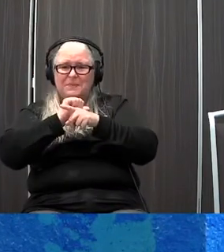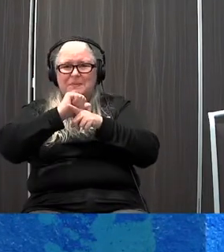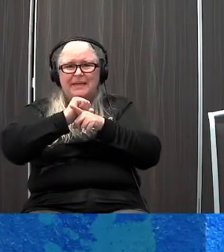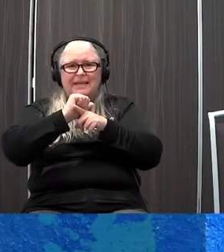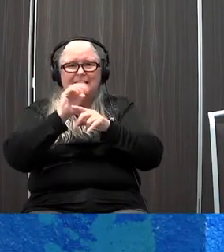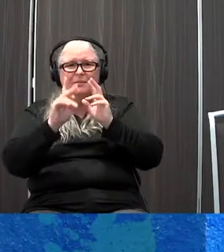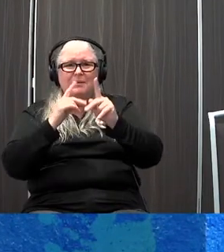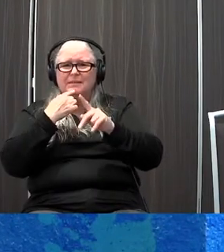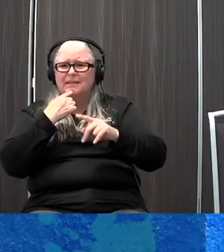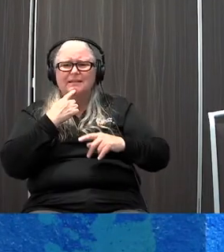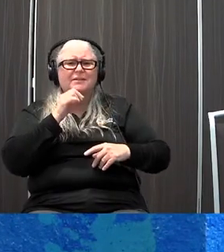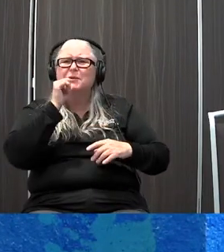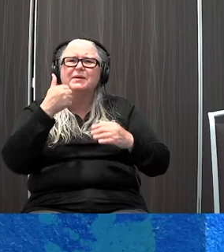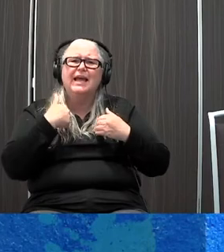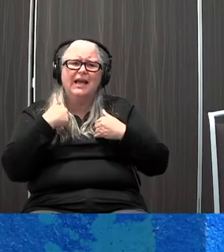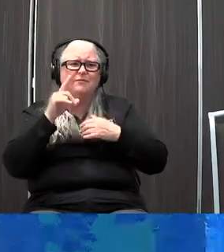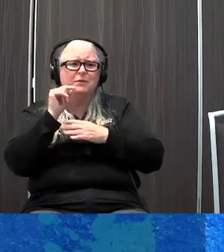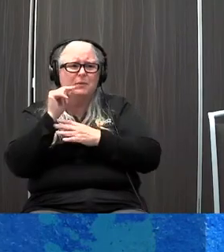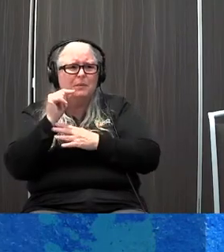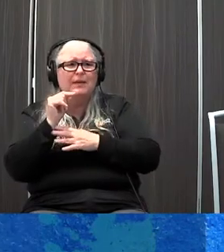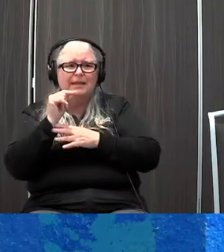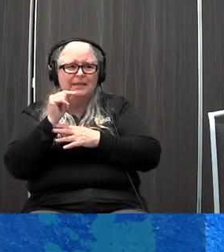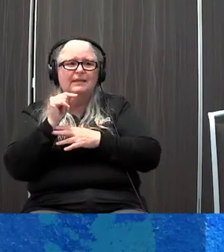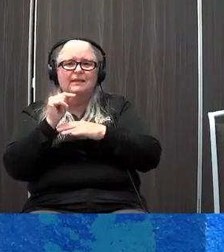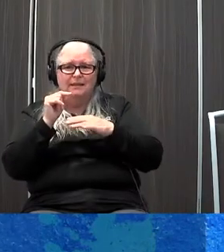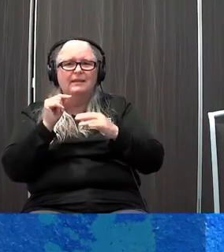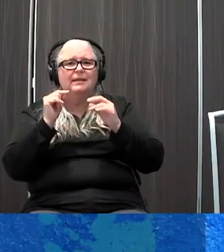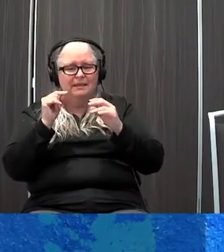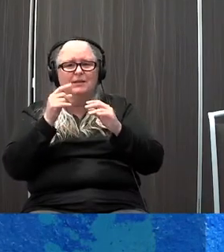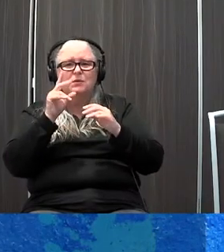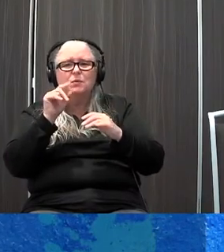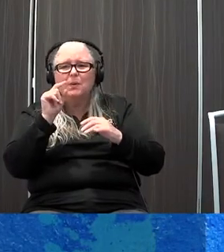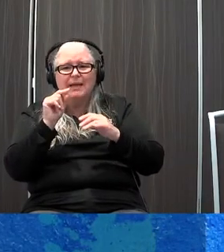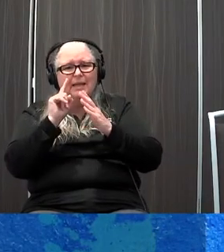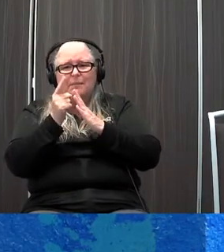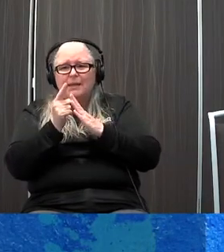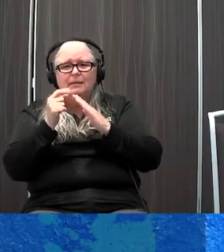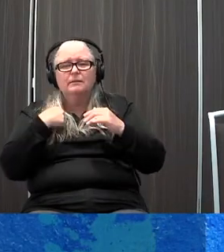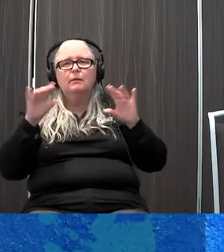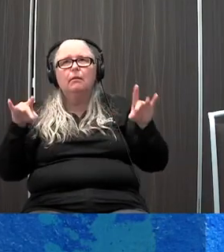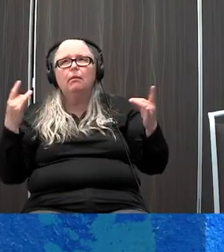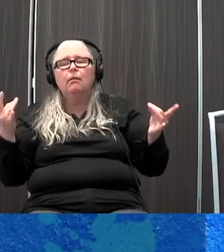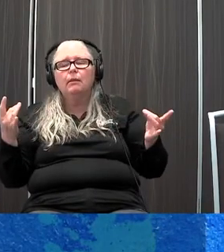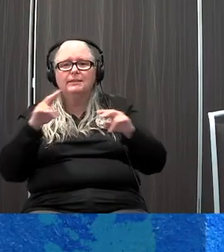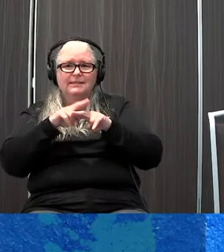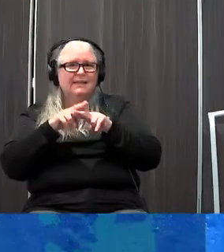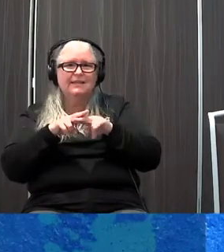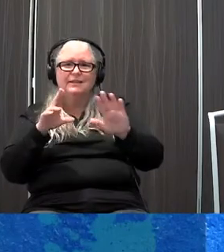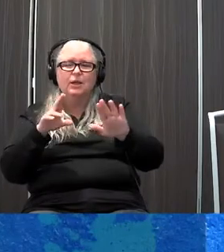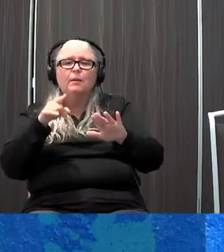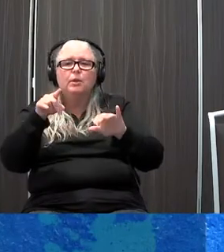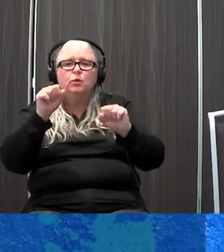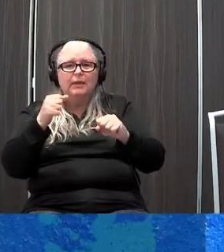and people say, Sean, I don't have 20 minutes to go sit. And I'm thinking, I don't either, but you can drop in in any moment. You can take a 60-second break